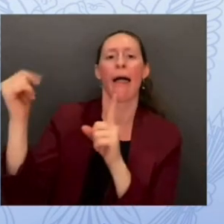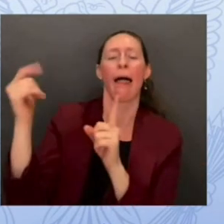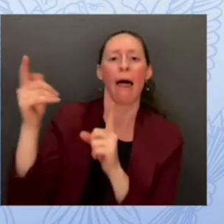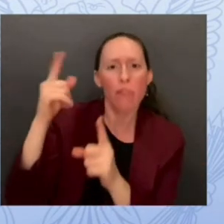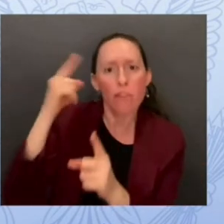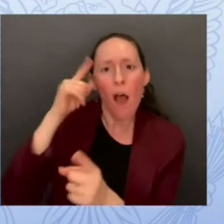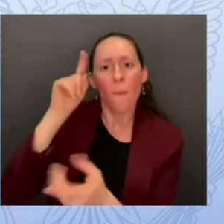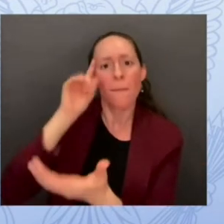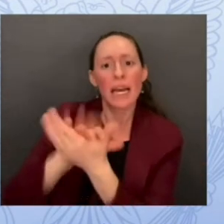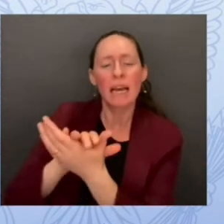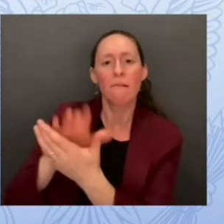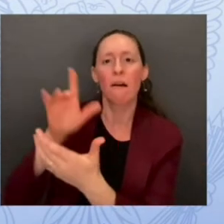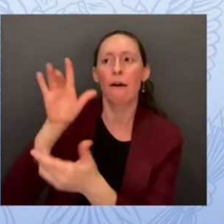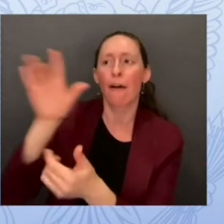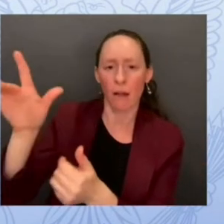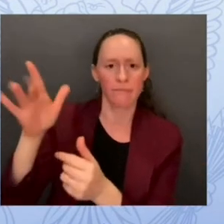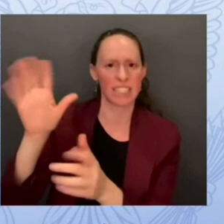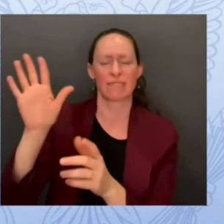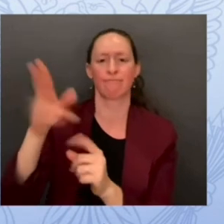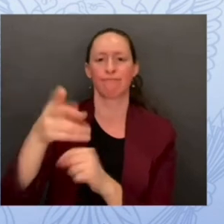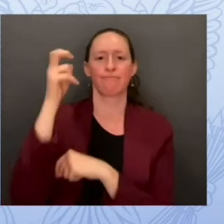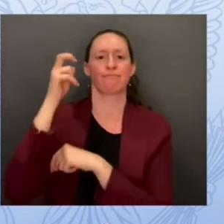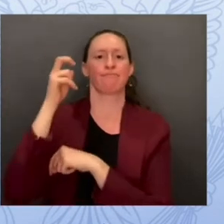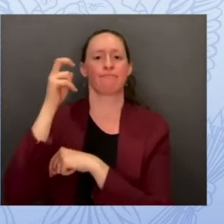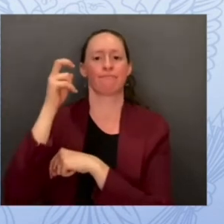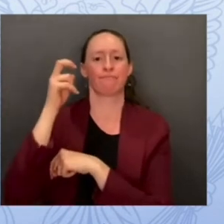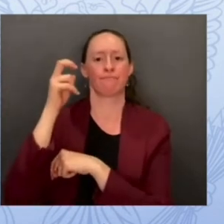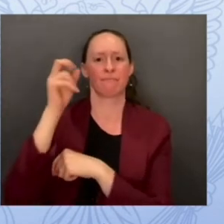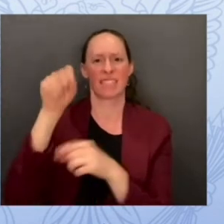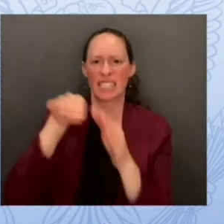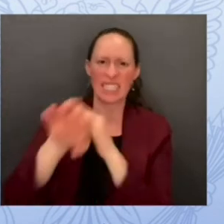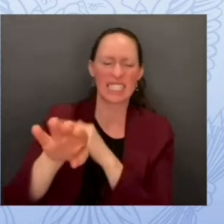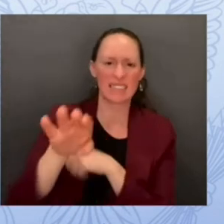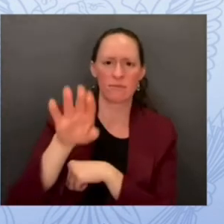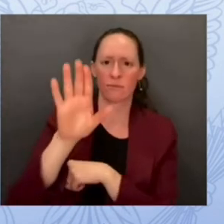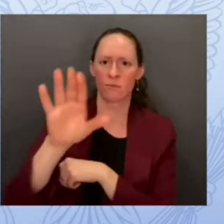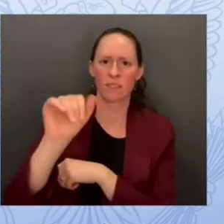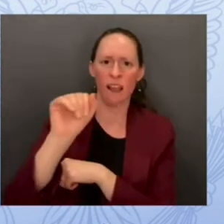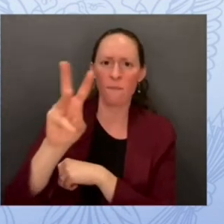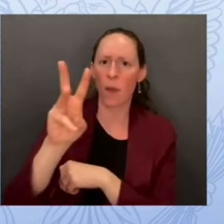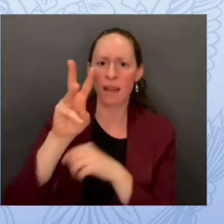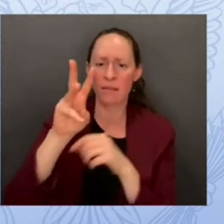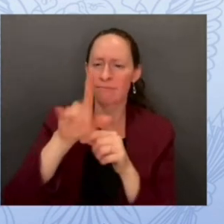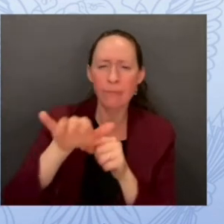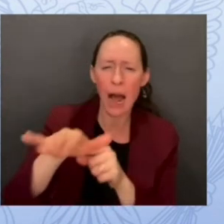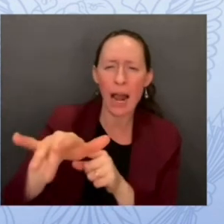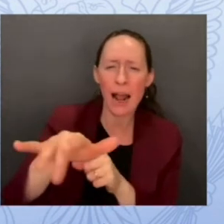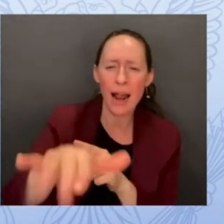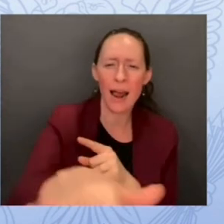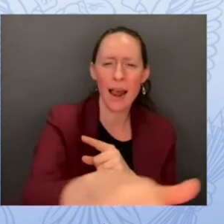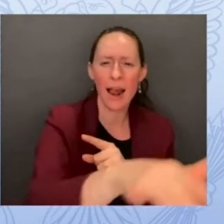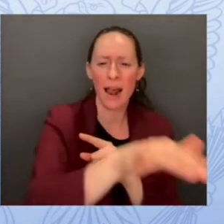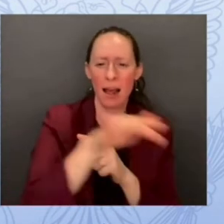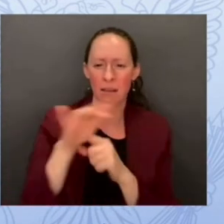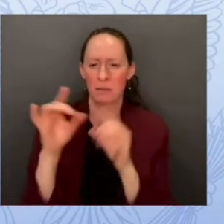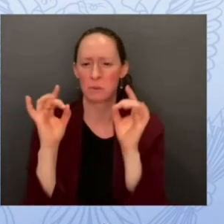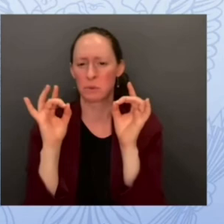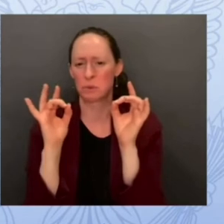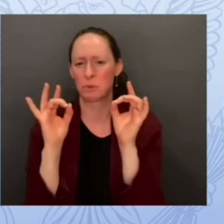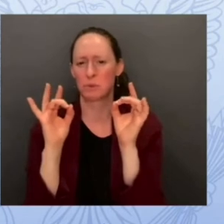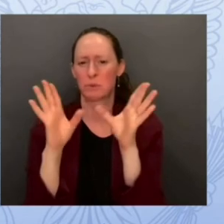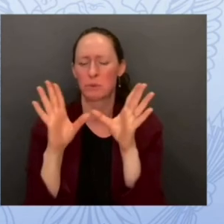software malware often communicates to the malicious command and control is via dns